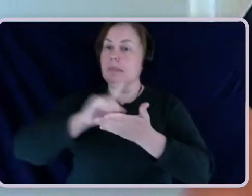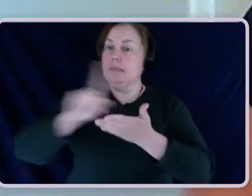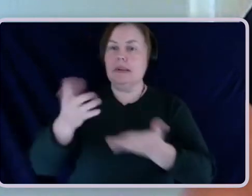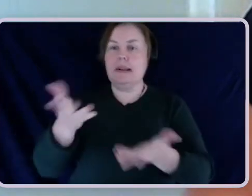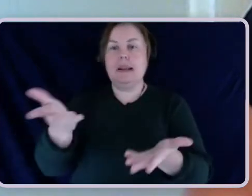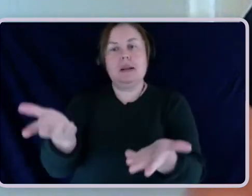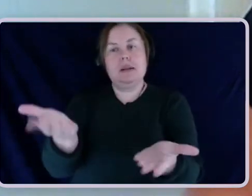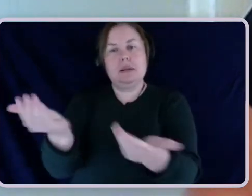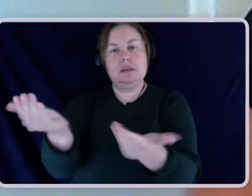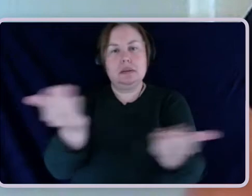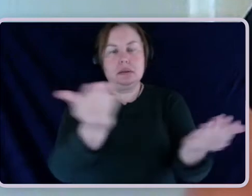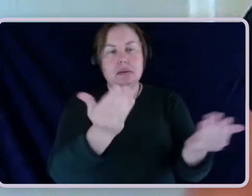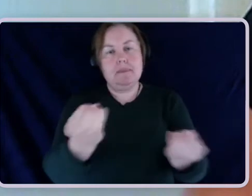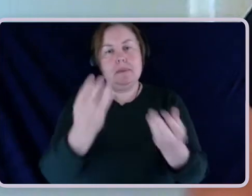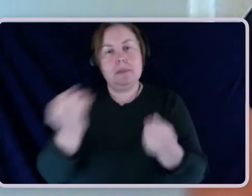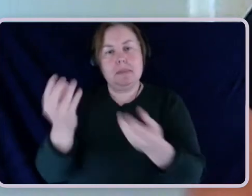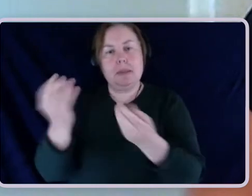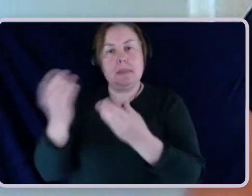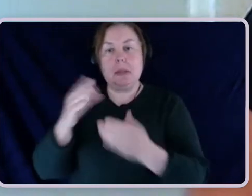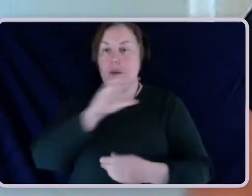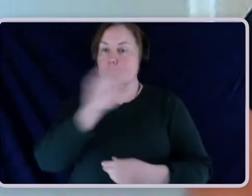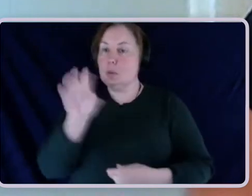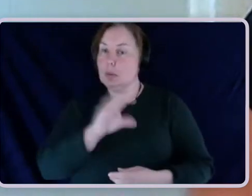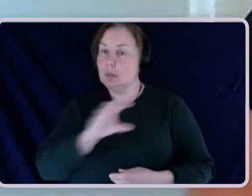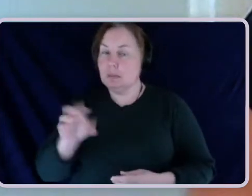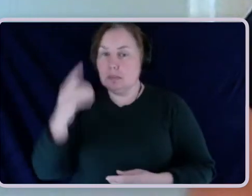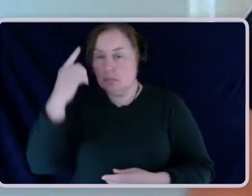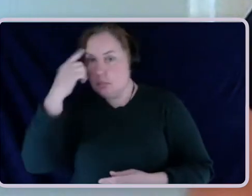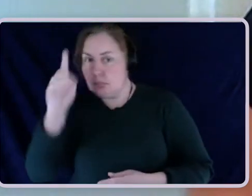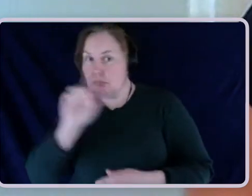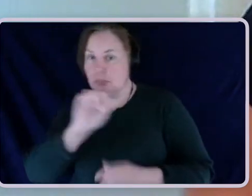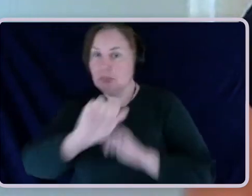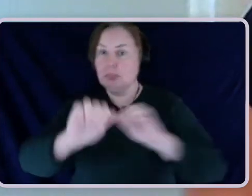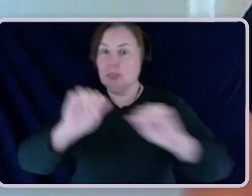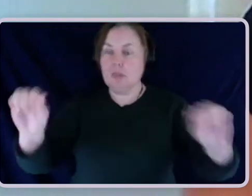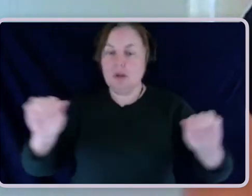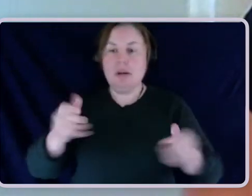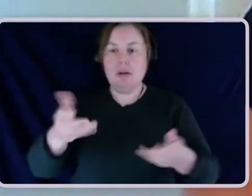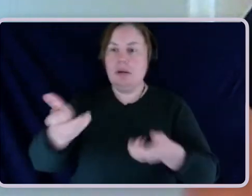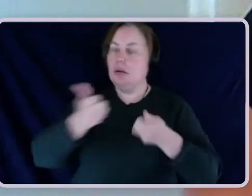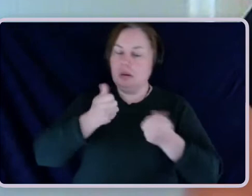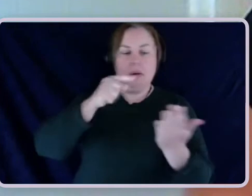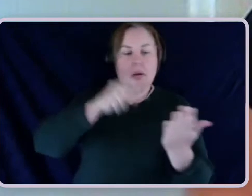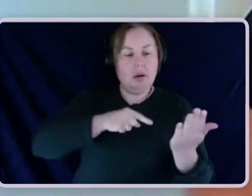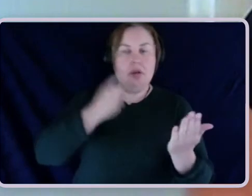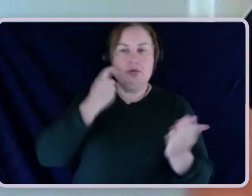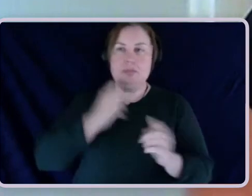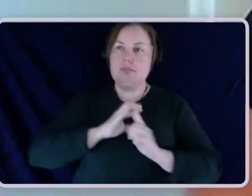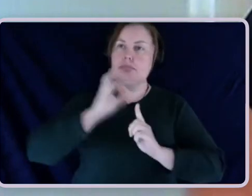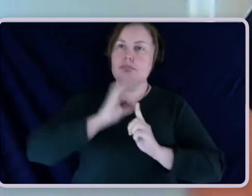we can see to continually improve and provide the best experience we can for you. So please let us know what you think.